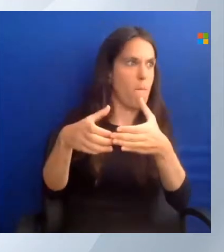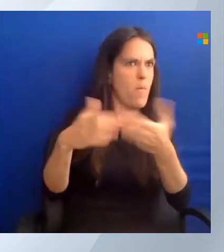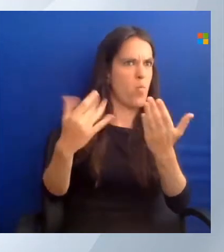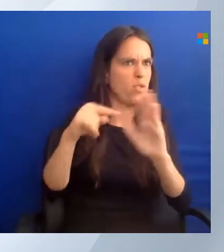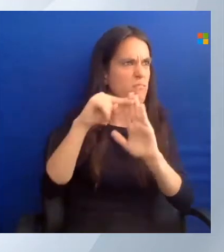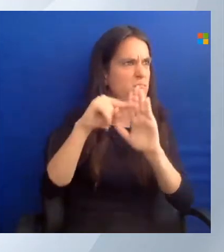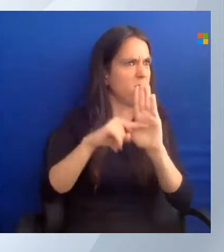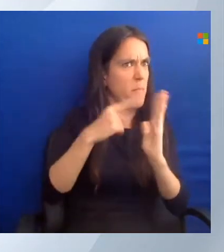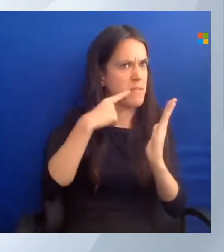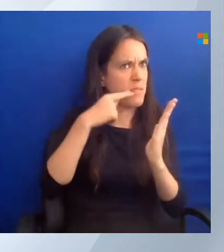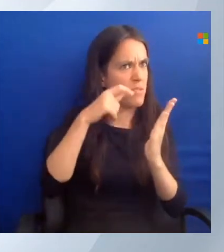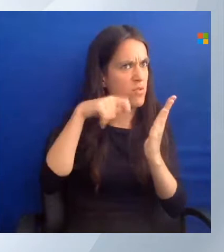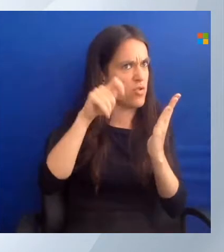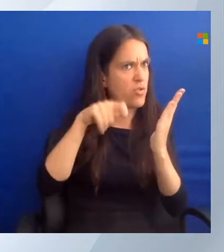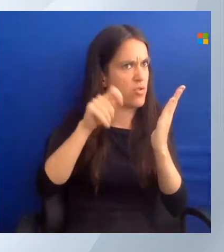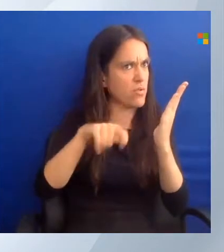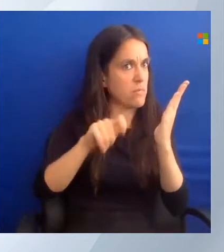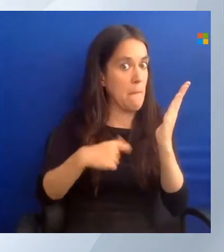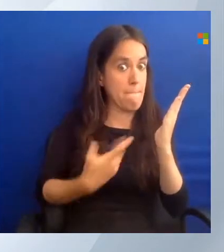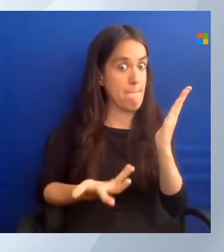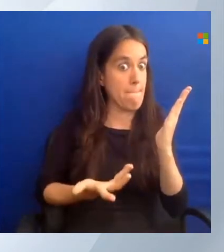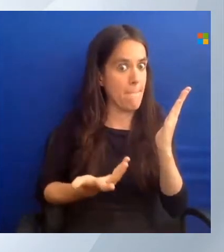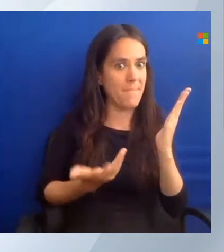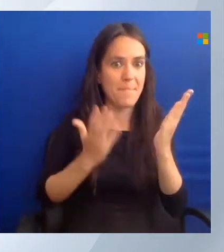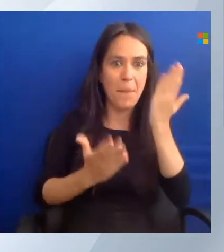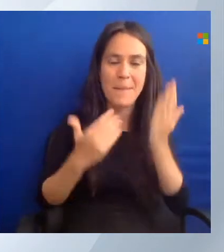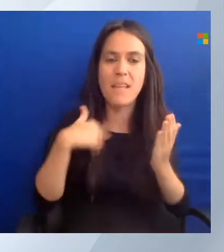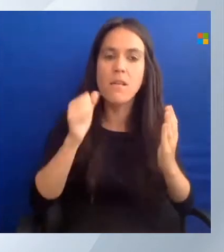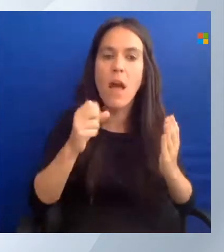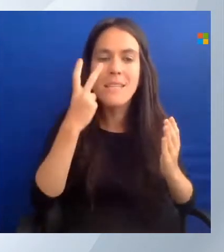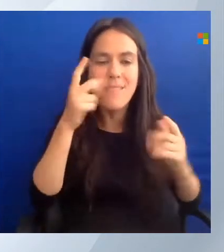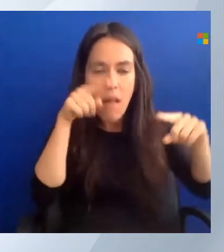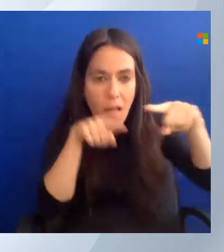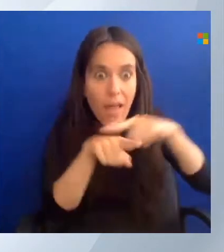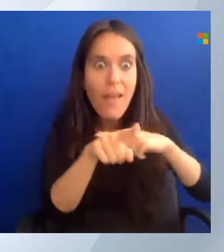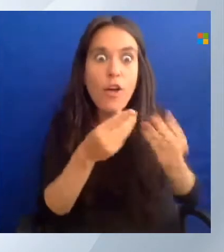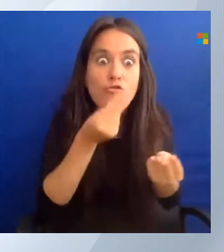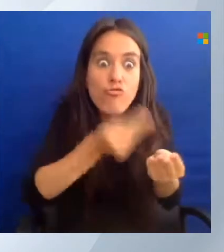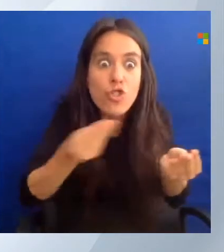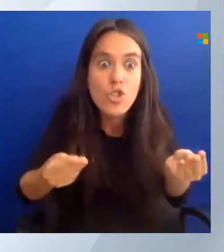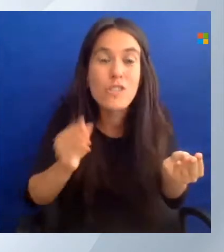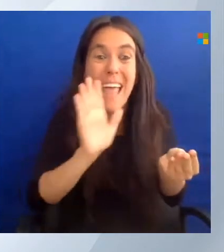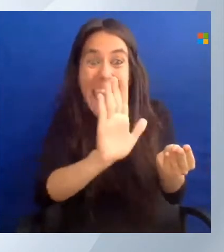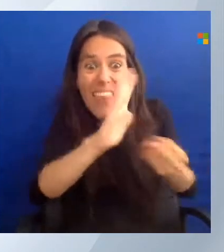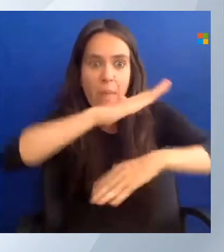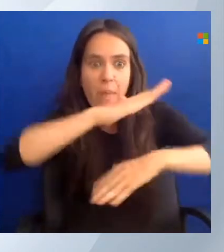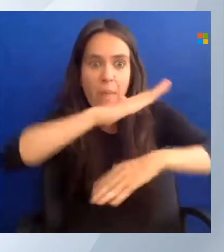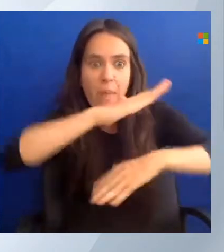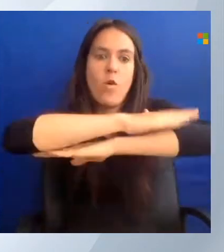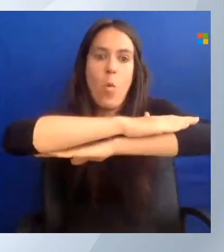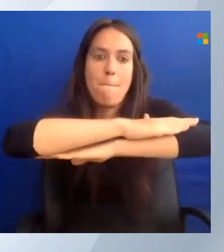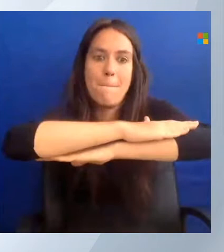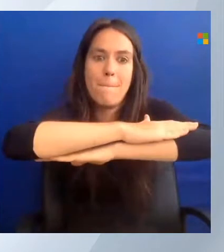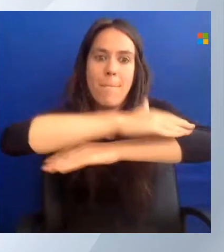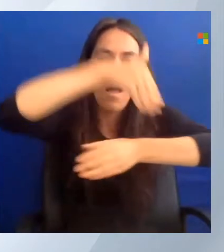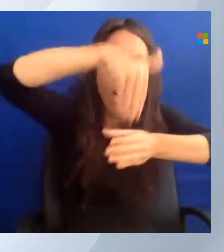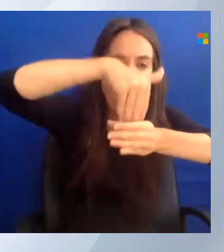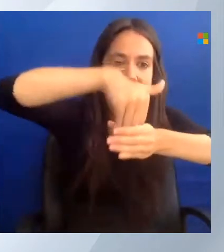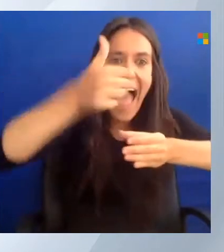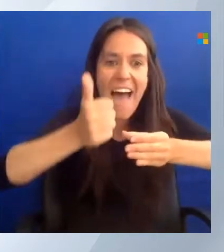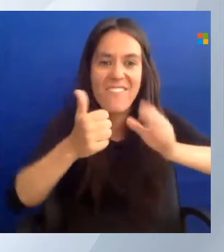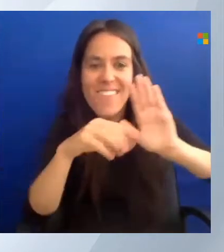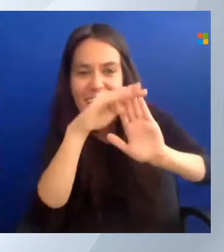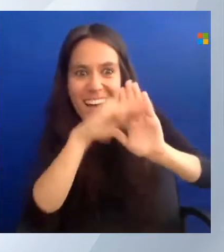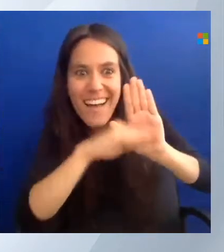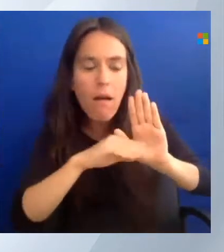always click through that resource in the portal. Because it's often the same parameters, the same names for them. Not always.